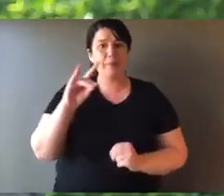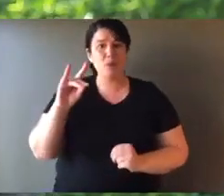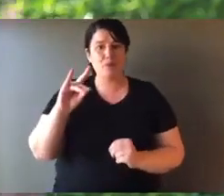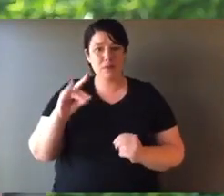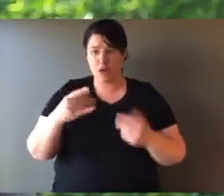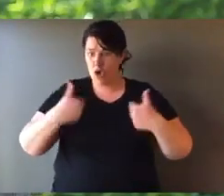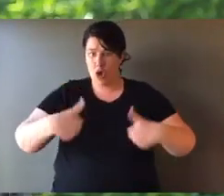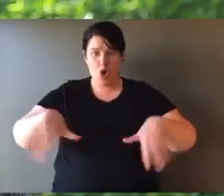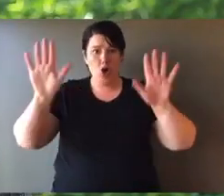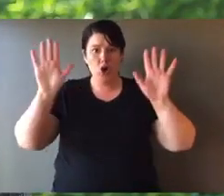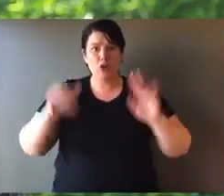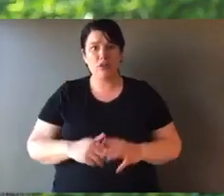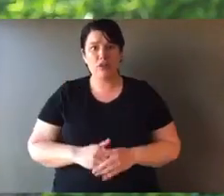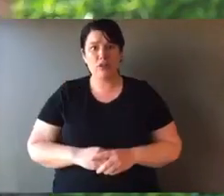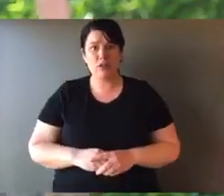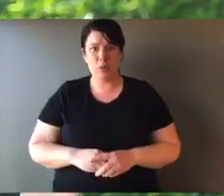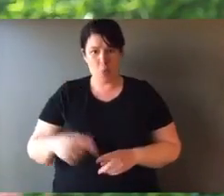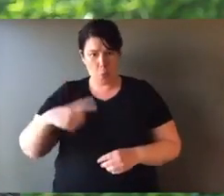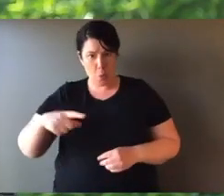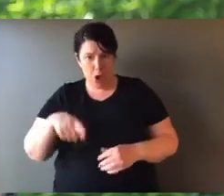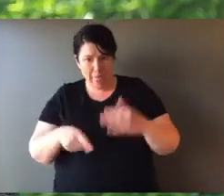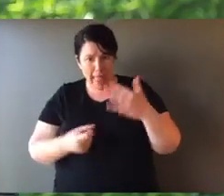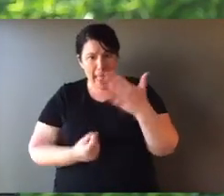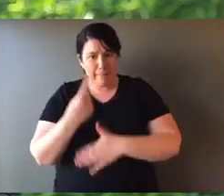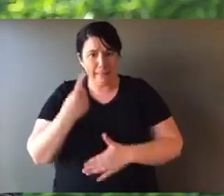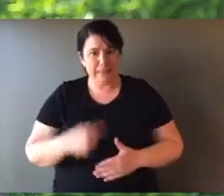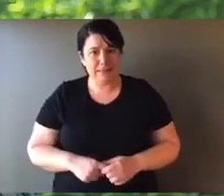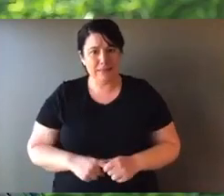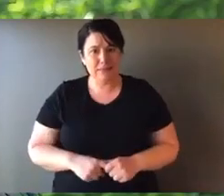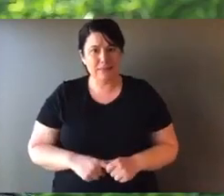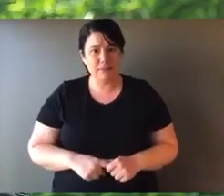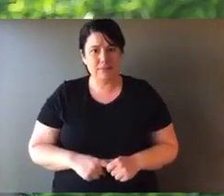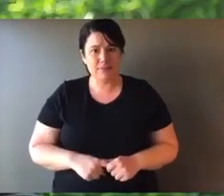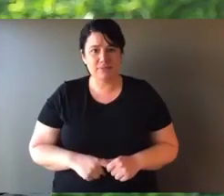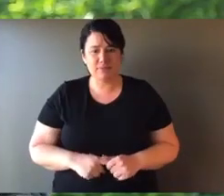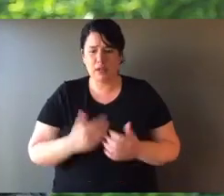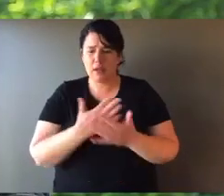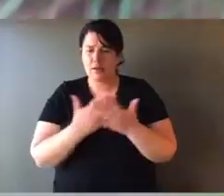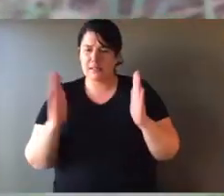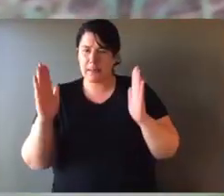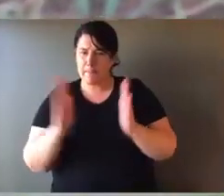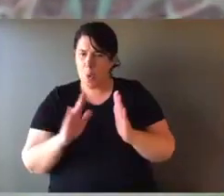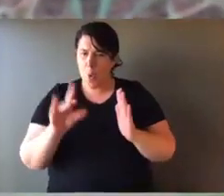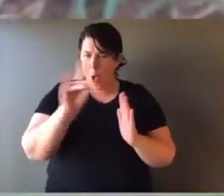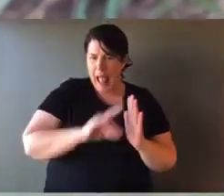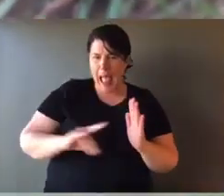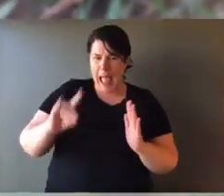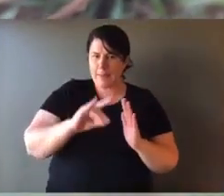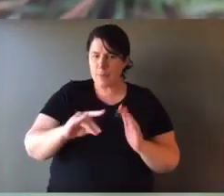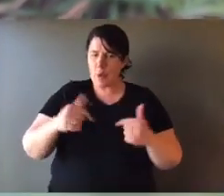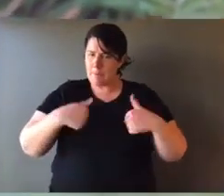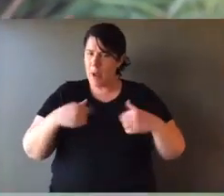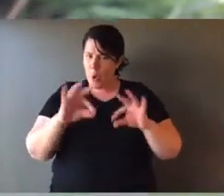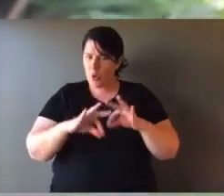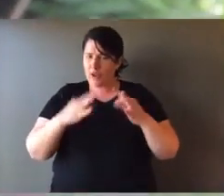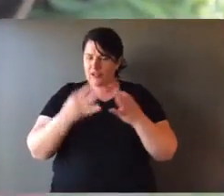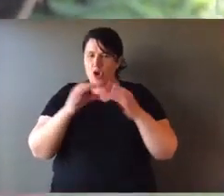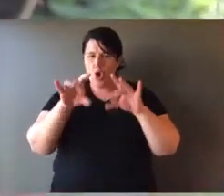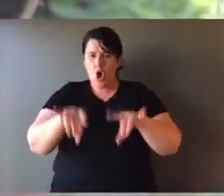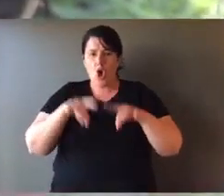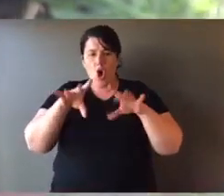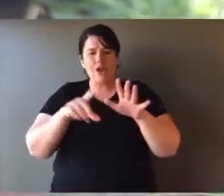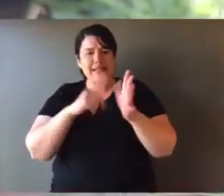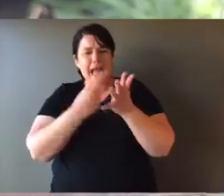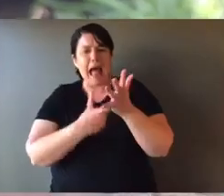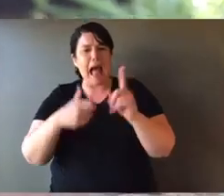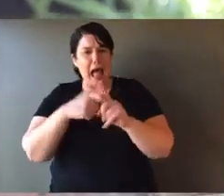and fauna, animals and our forests and nature in general. Now, why is it happening? Now, for a lot of our small mammals, and this is